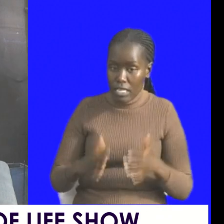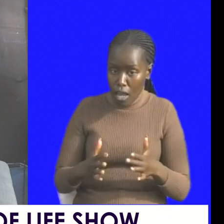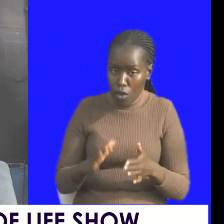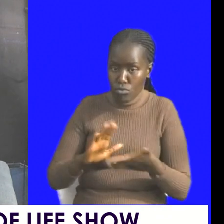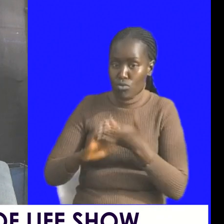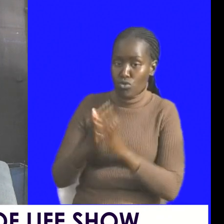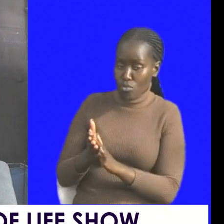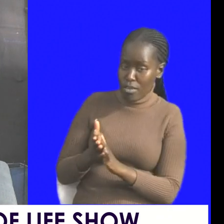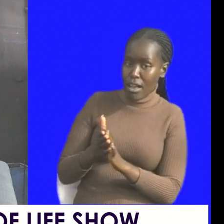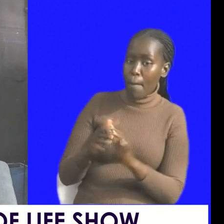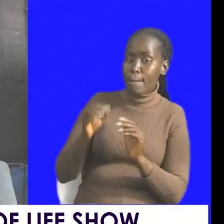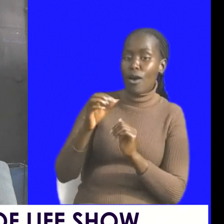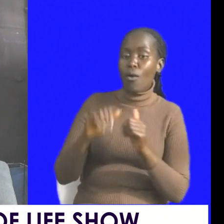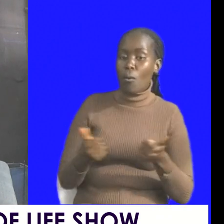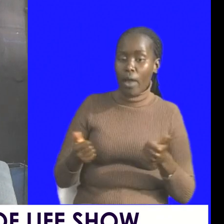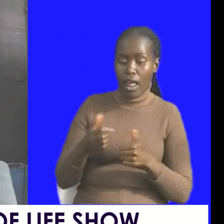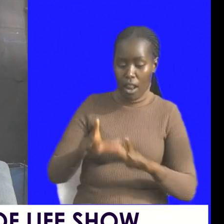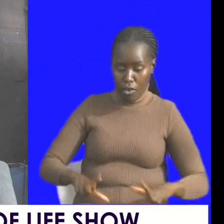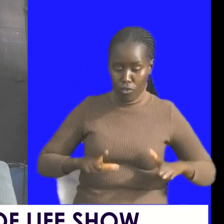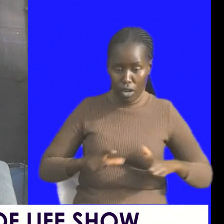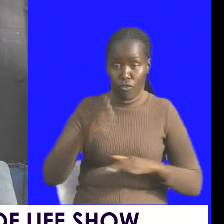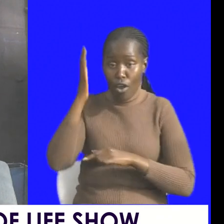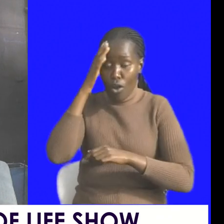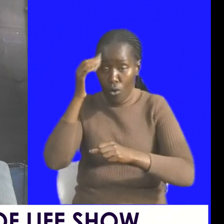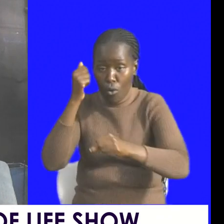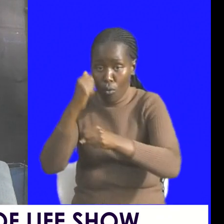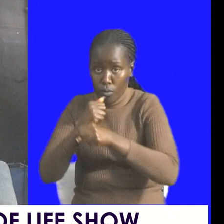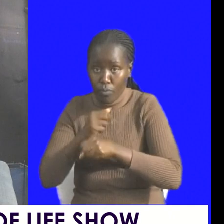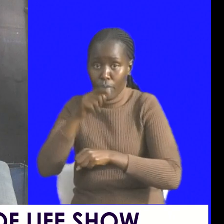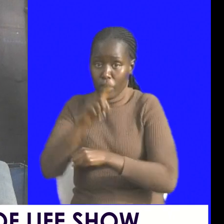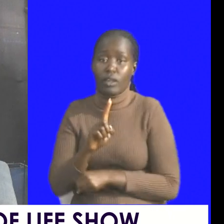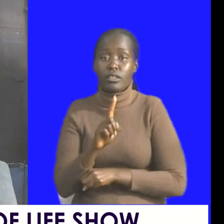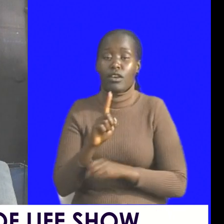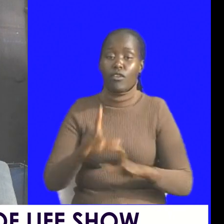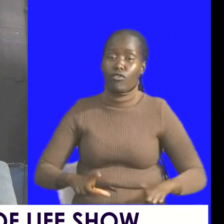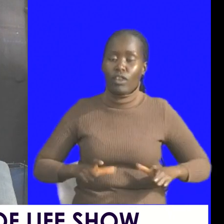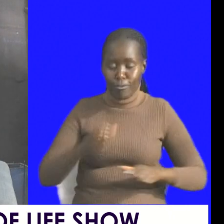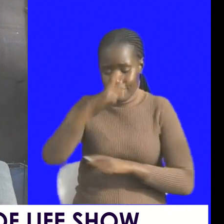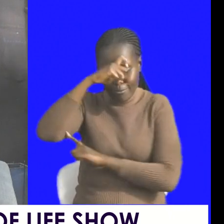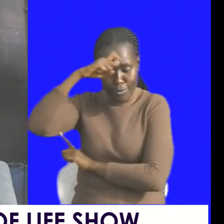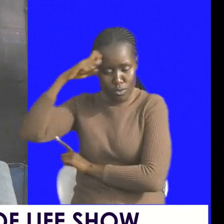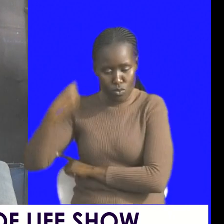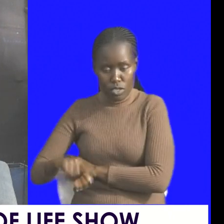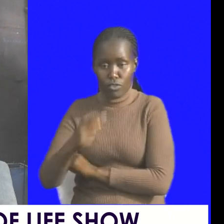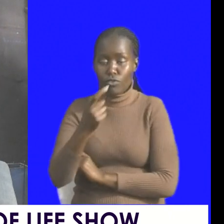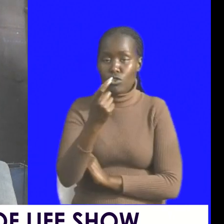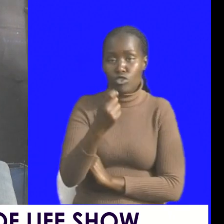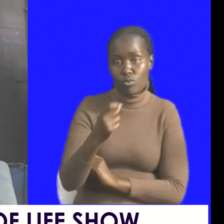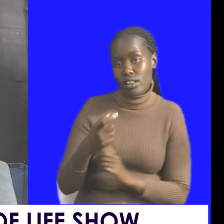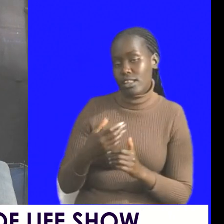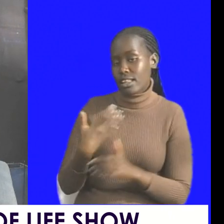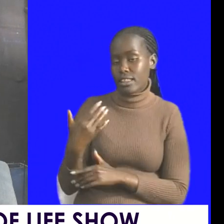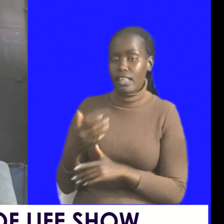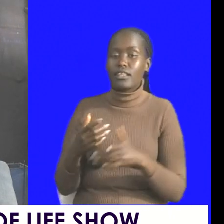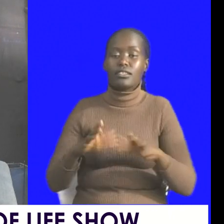life discover your purpose for life do not sweat the small stuff of life do just